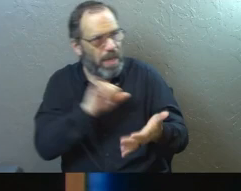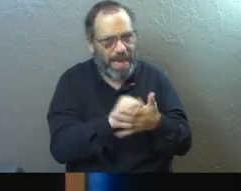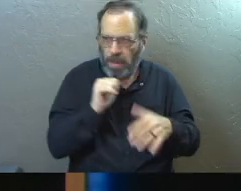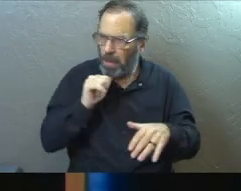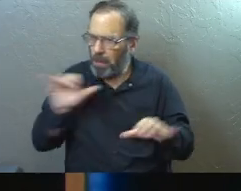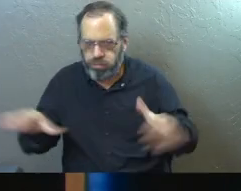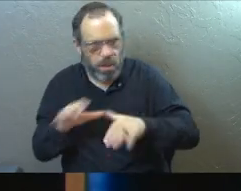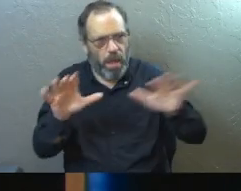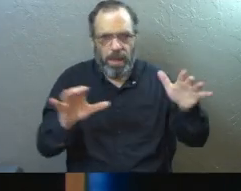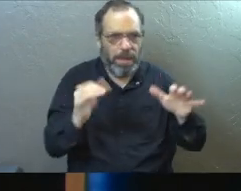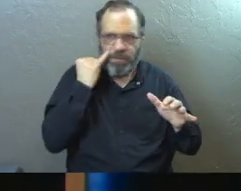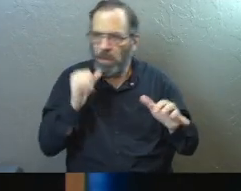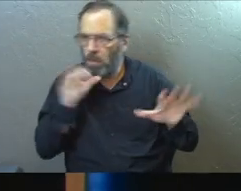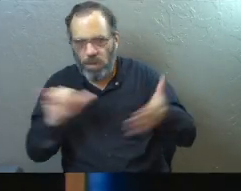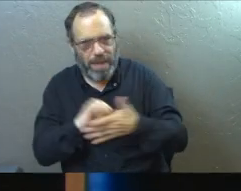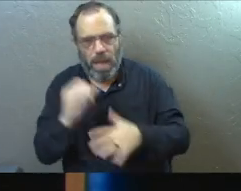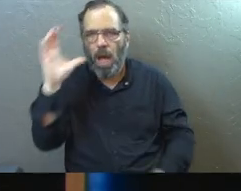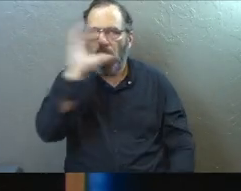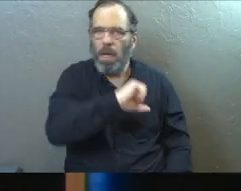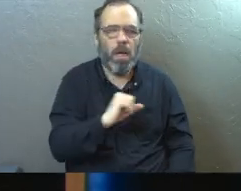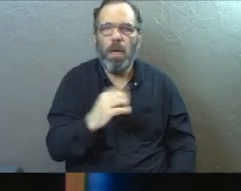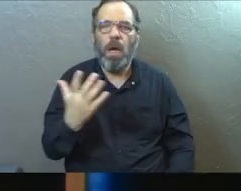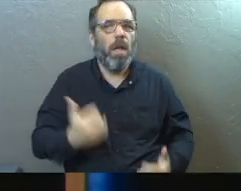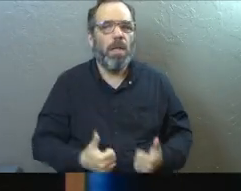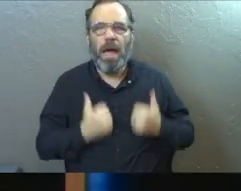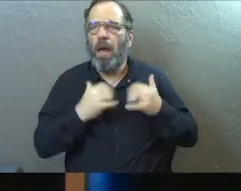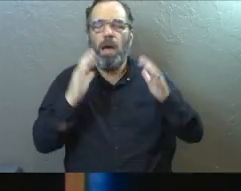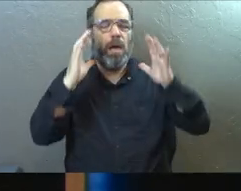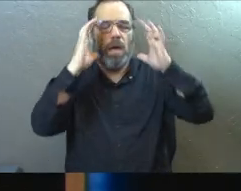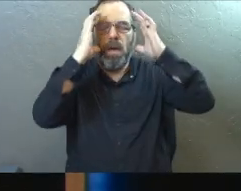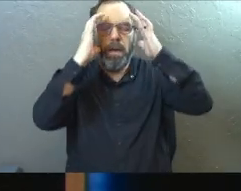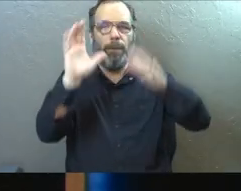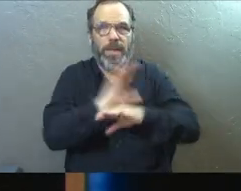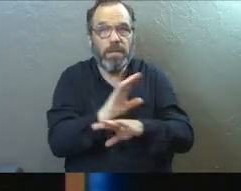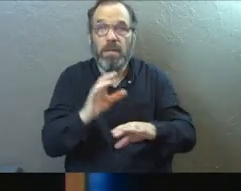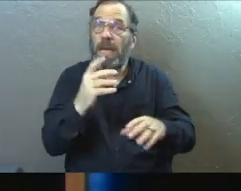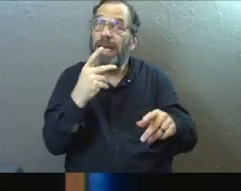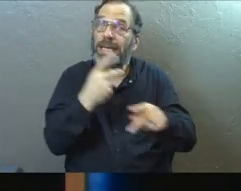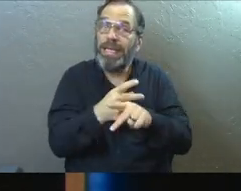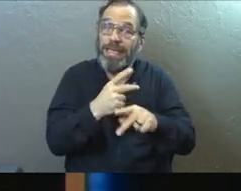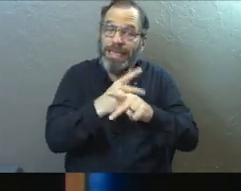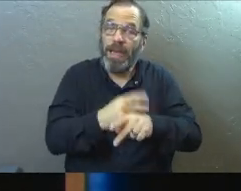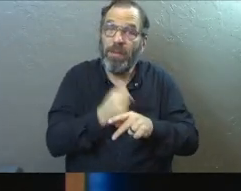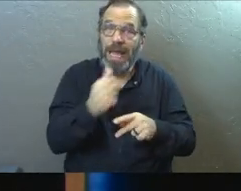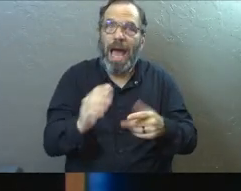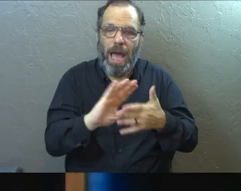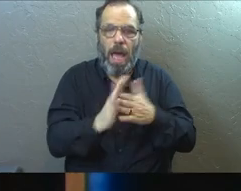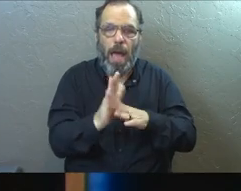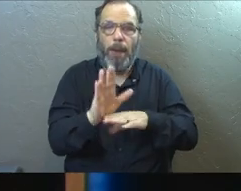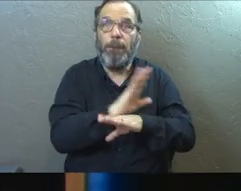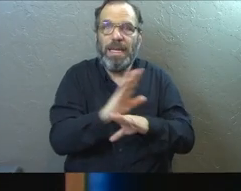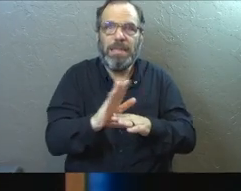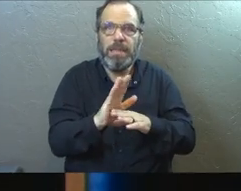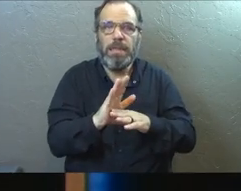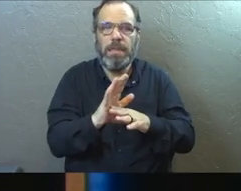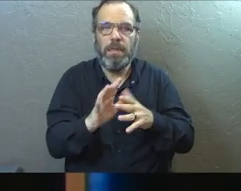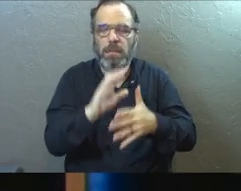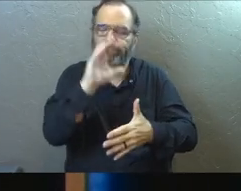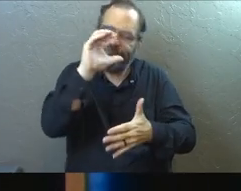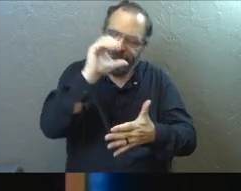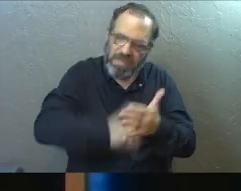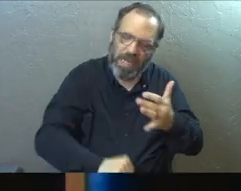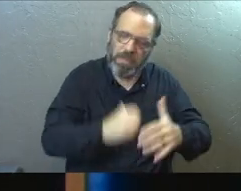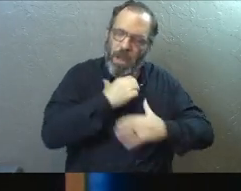And if you're not doing it, you're missing out. Life is busy. And if we're not careful, we'll let busyness rob us of our